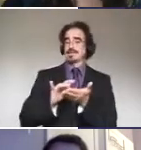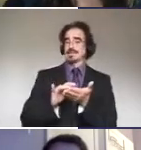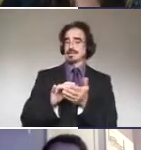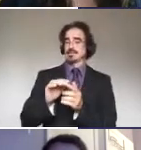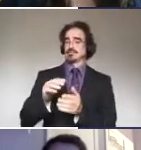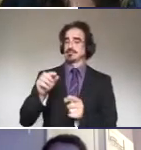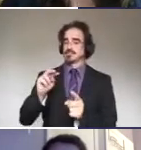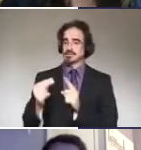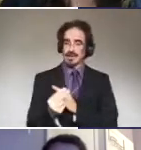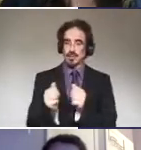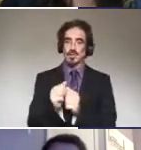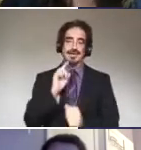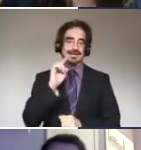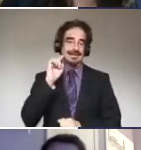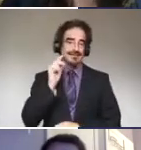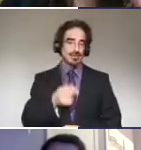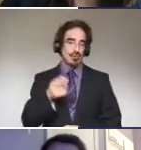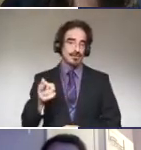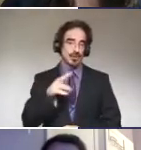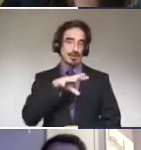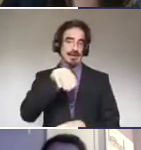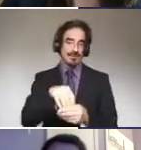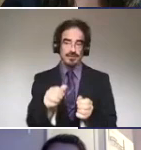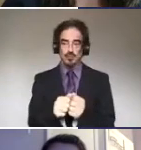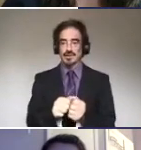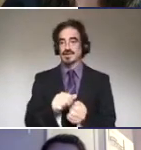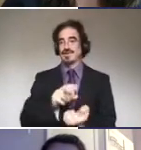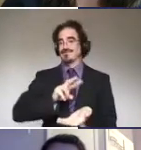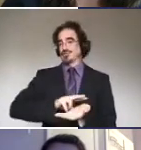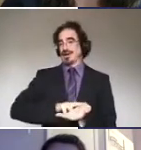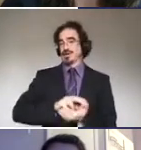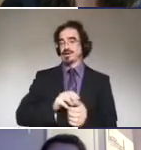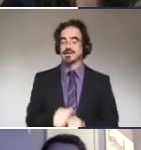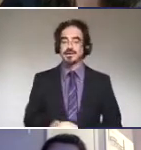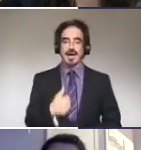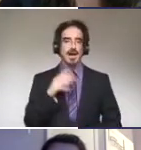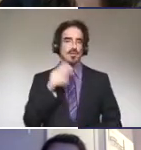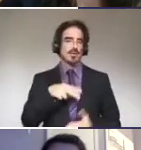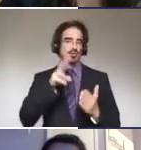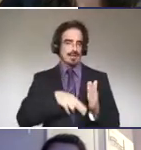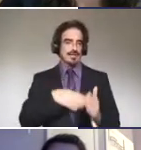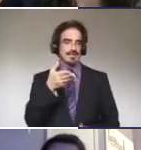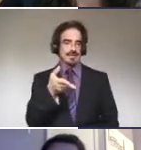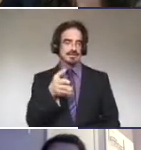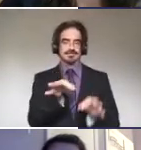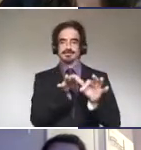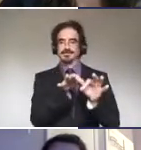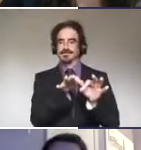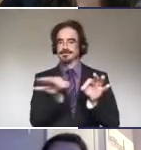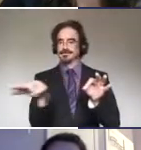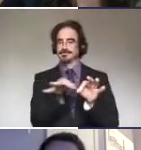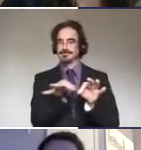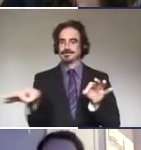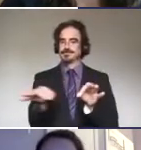within veterinary medicine. I am going to read this out loud, because this was published by the